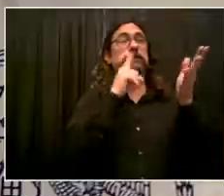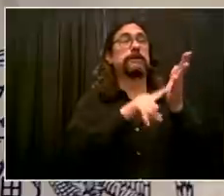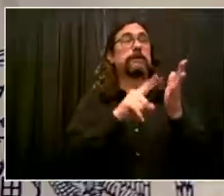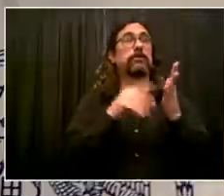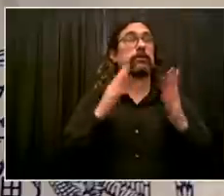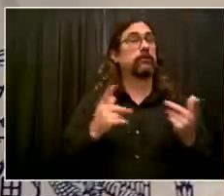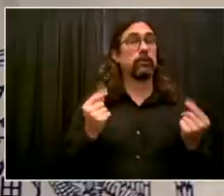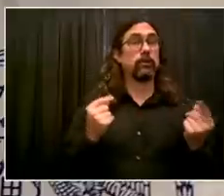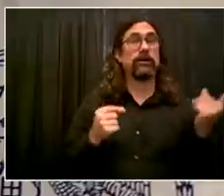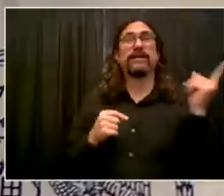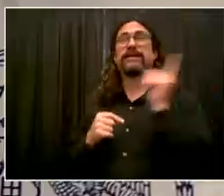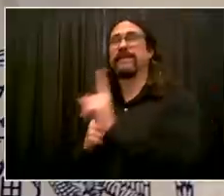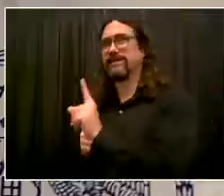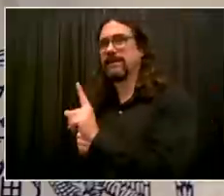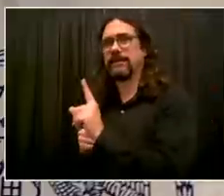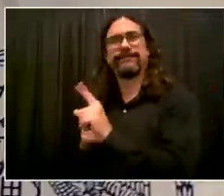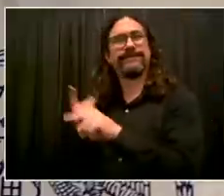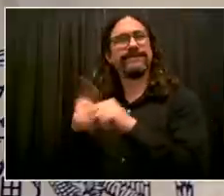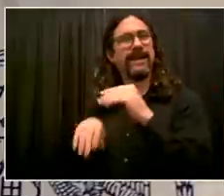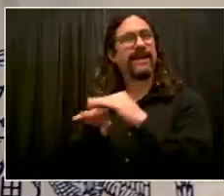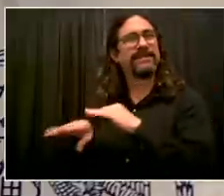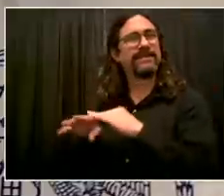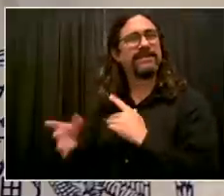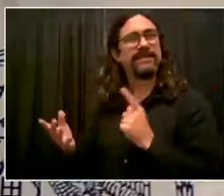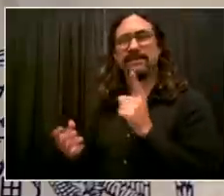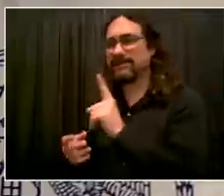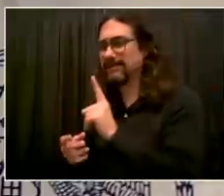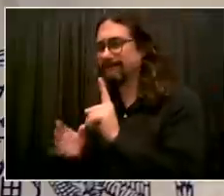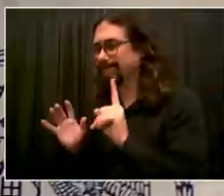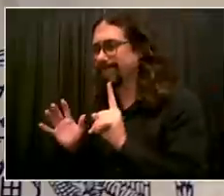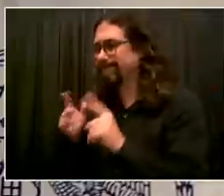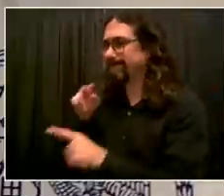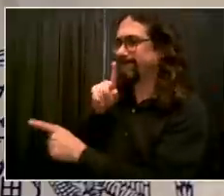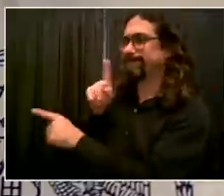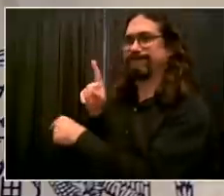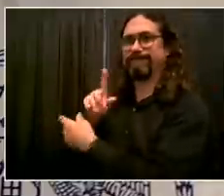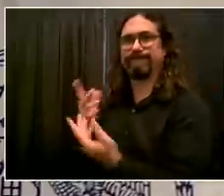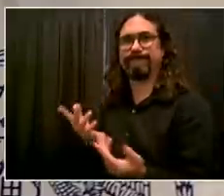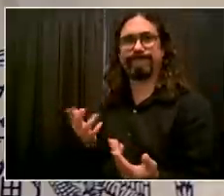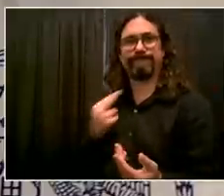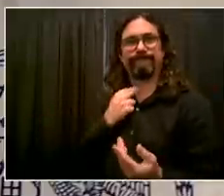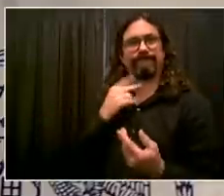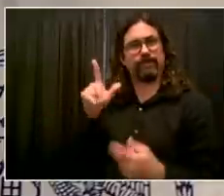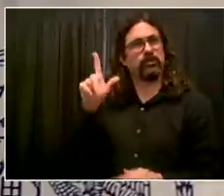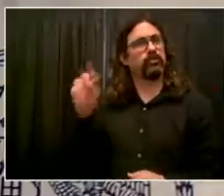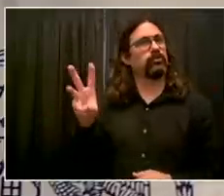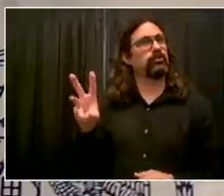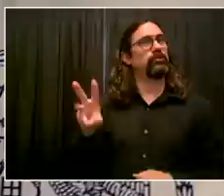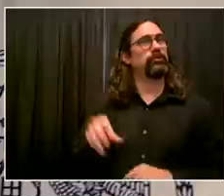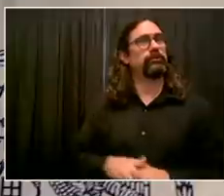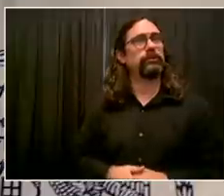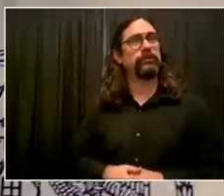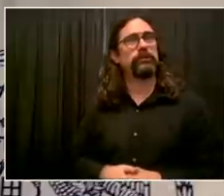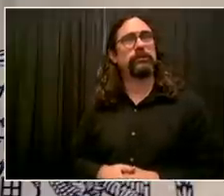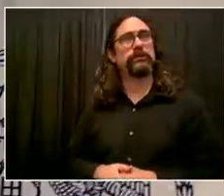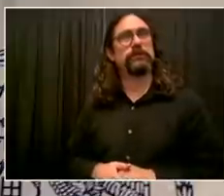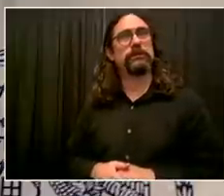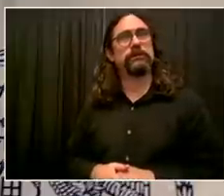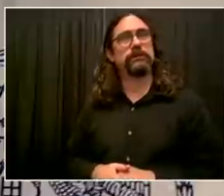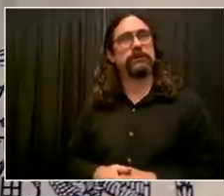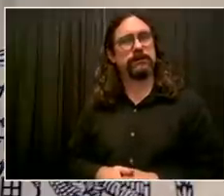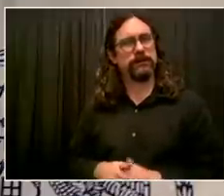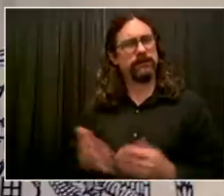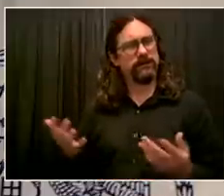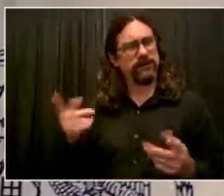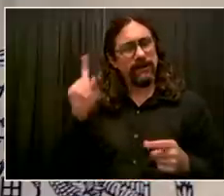is there from the city to protect the health and safety of the surrounding community, they have to be able to get access. So I think you're